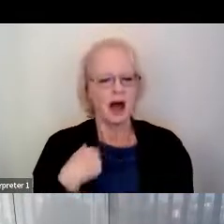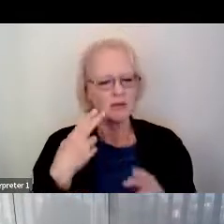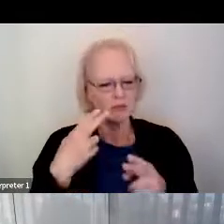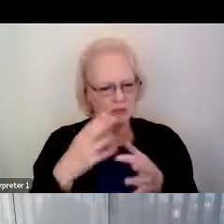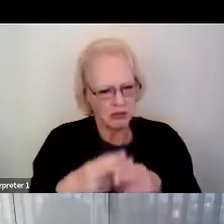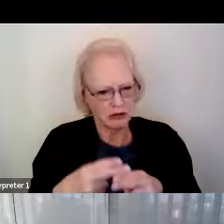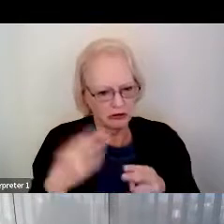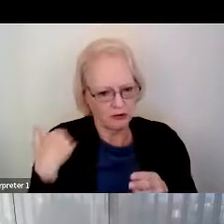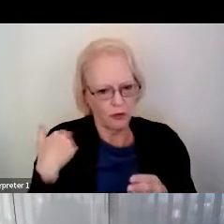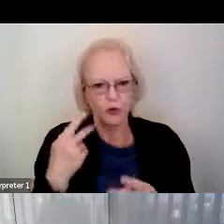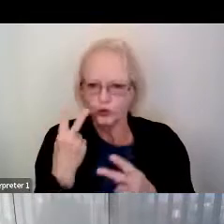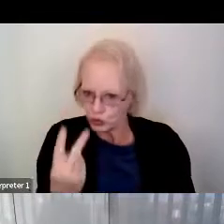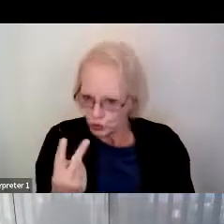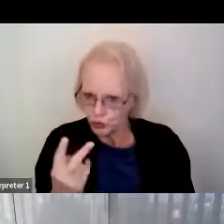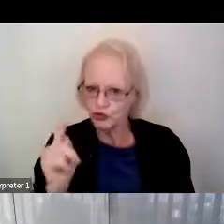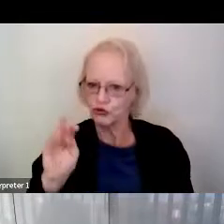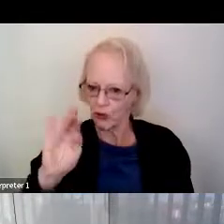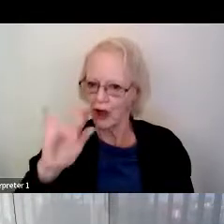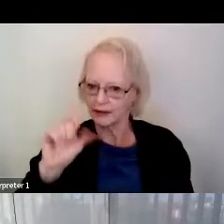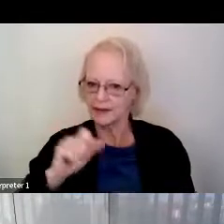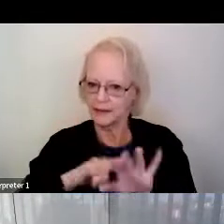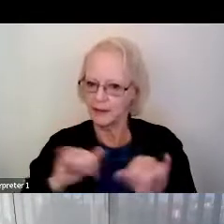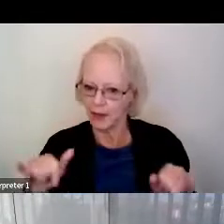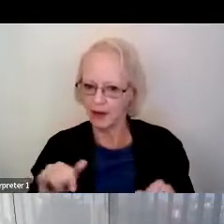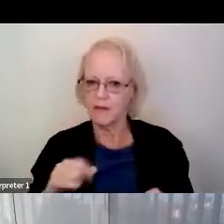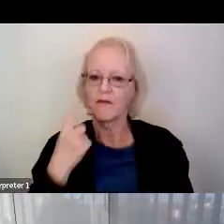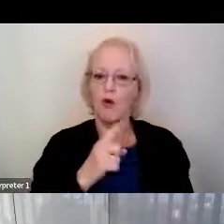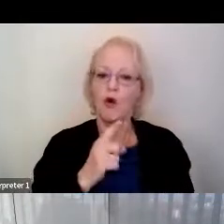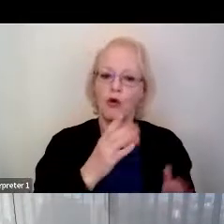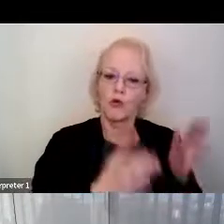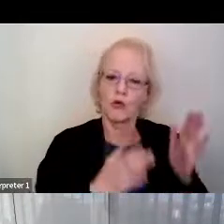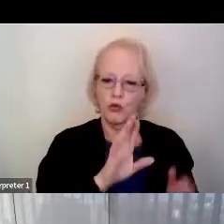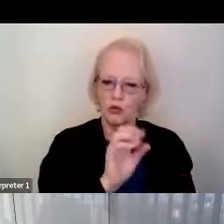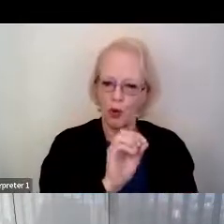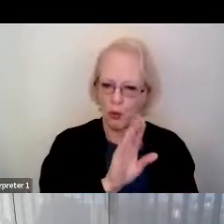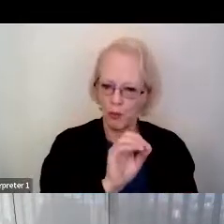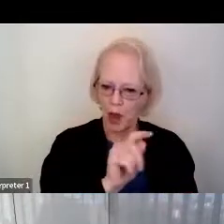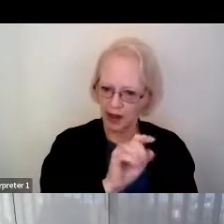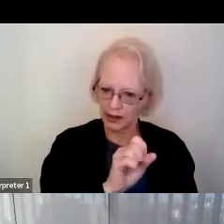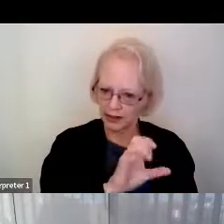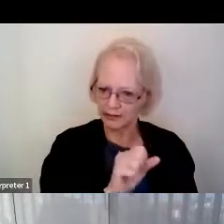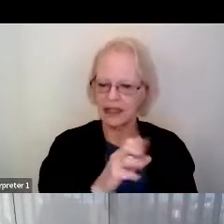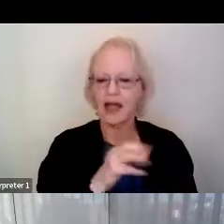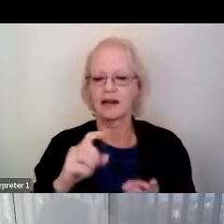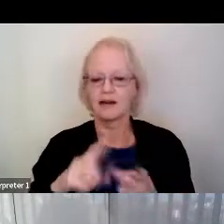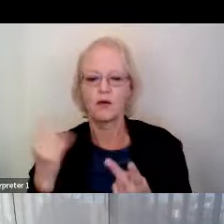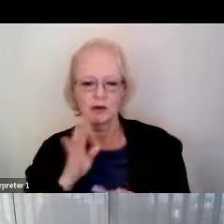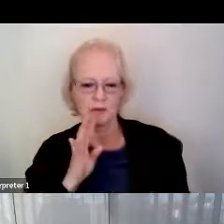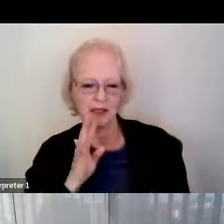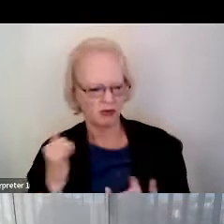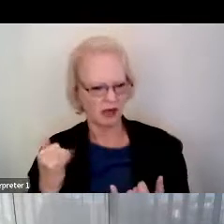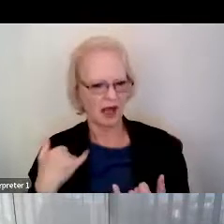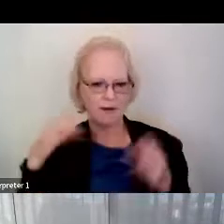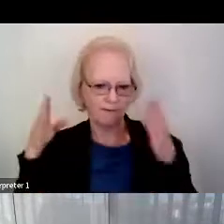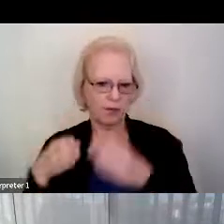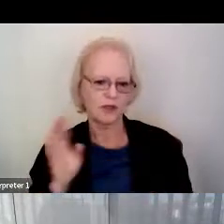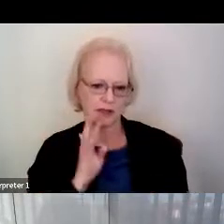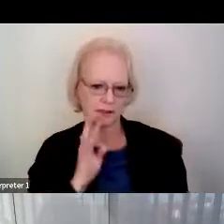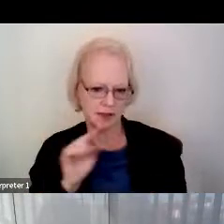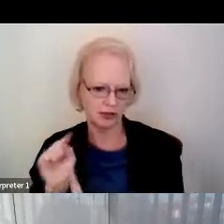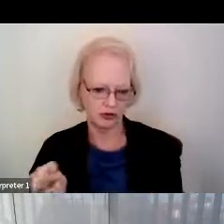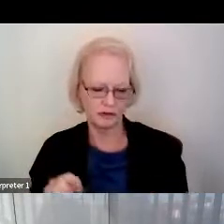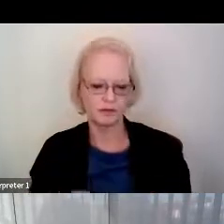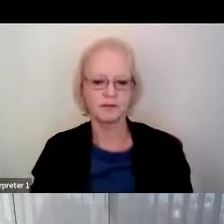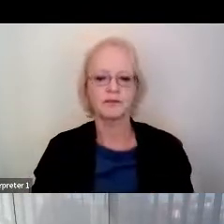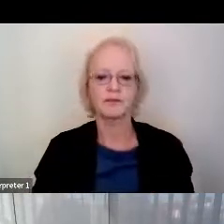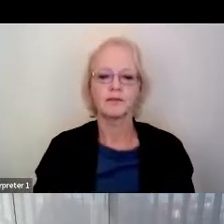doing two clinical trials at once. Robotics and speech. However, I would like to focus on speech today. And then on the screen, there